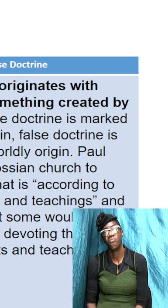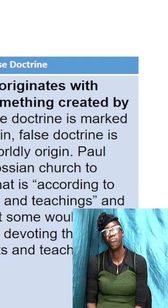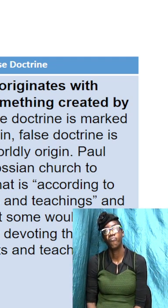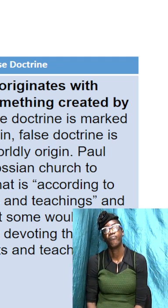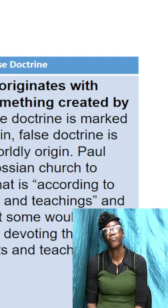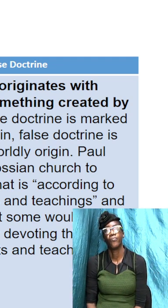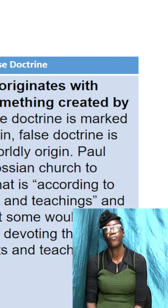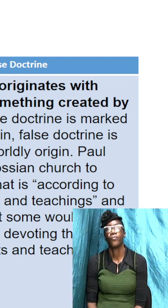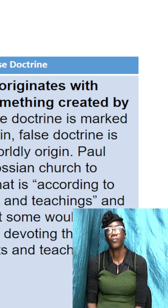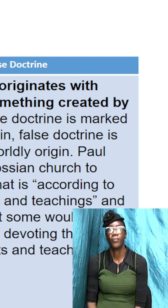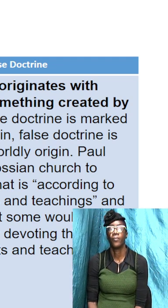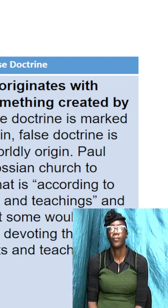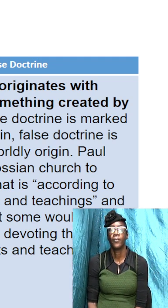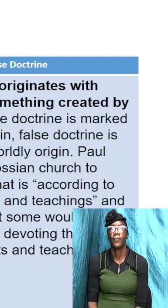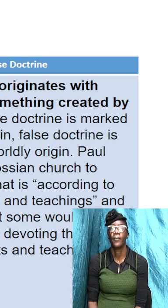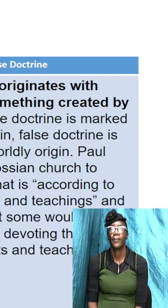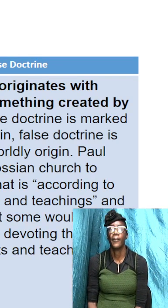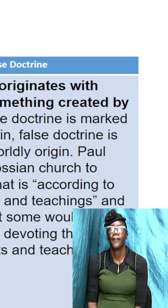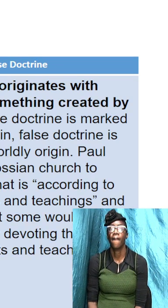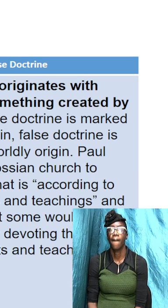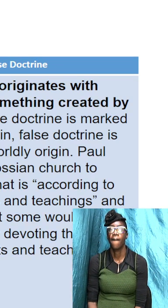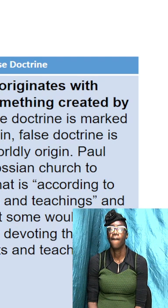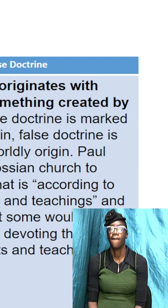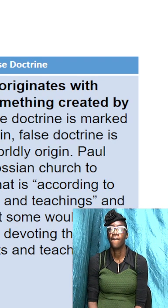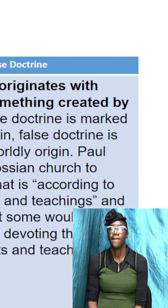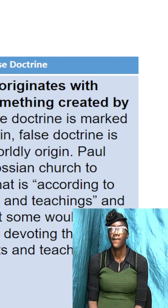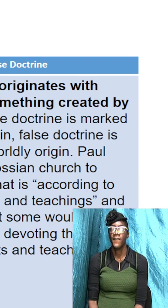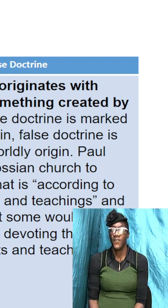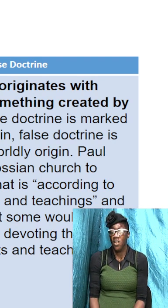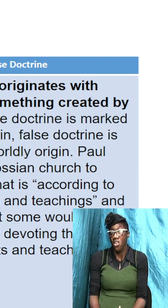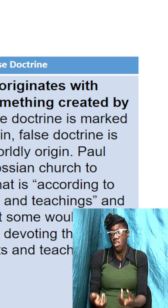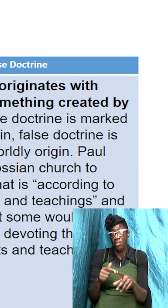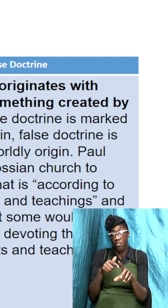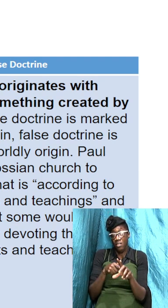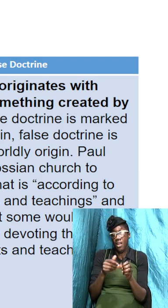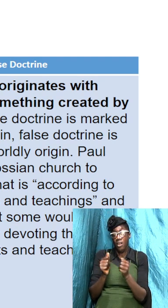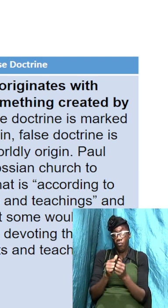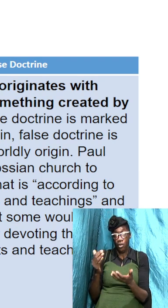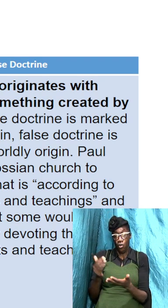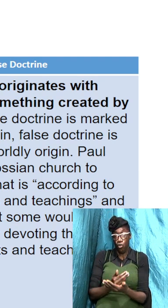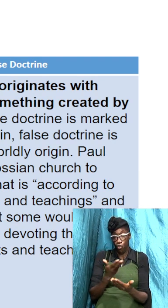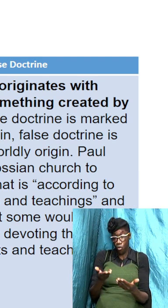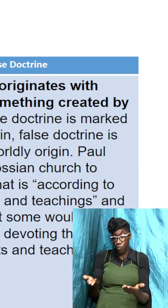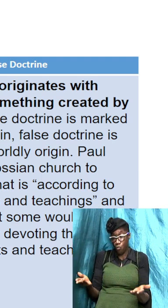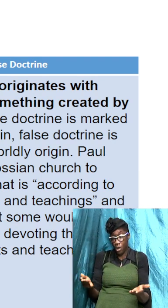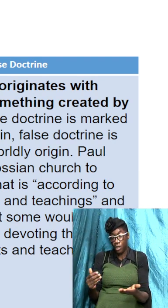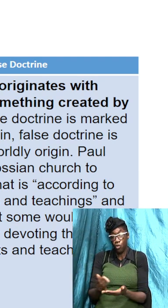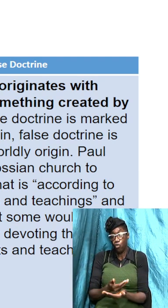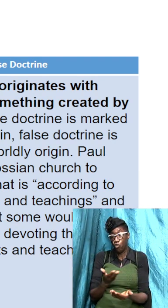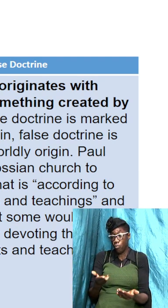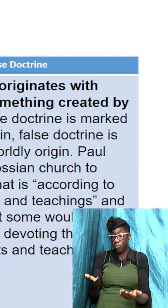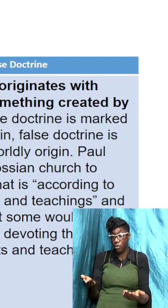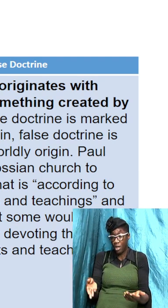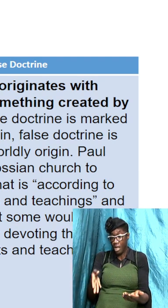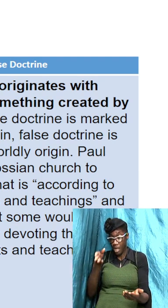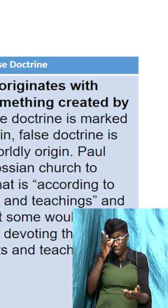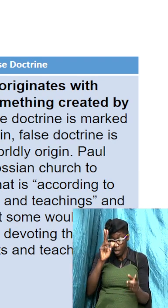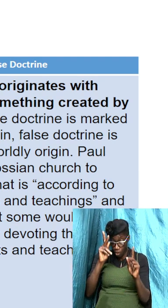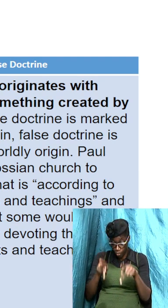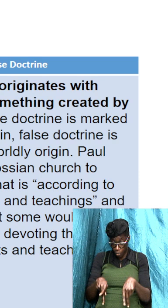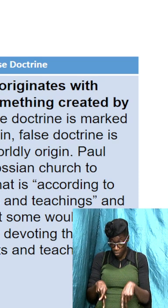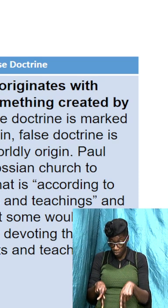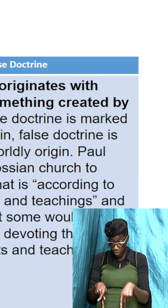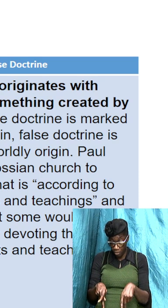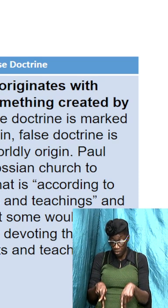false doctrine originates with someone or something created by God